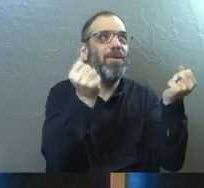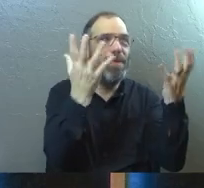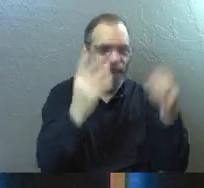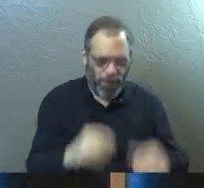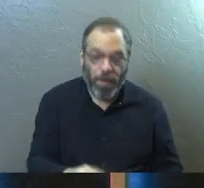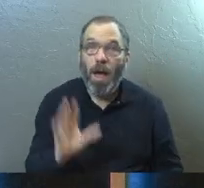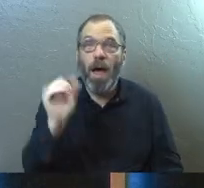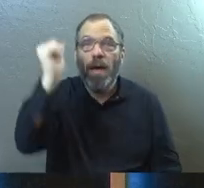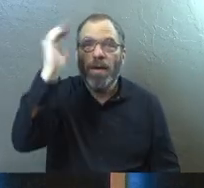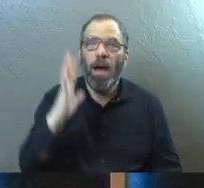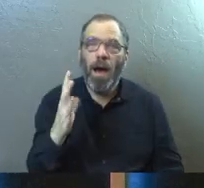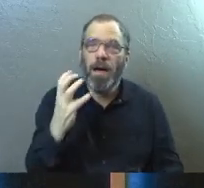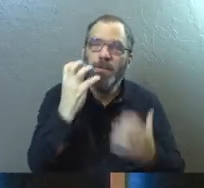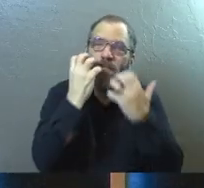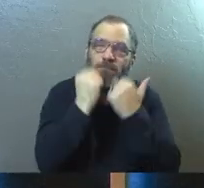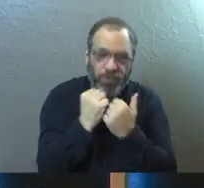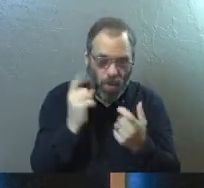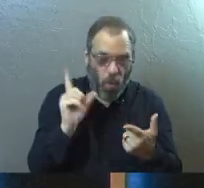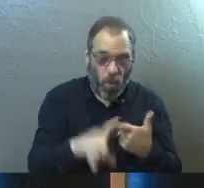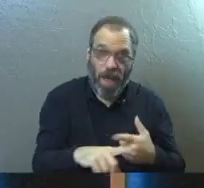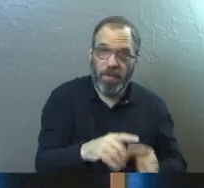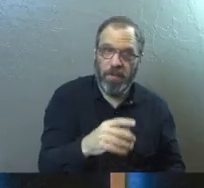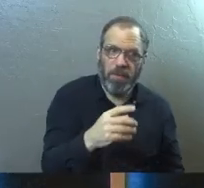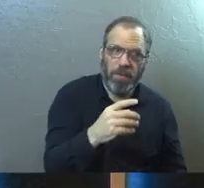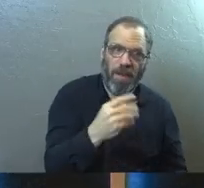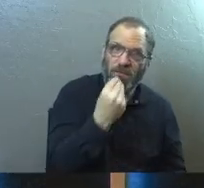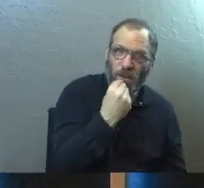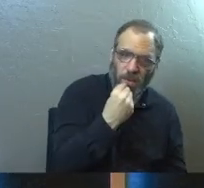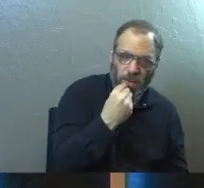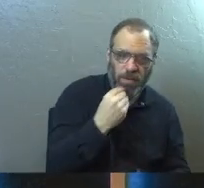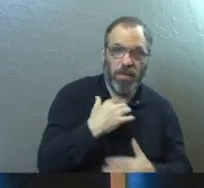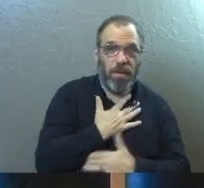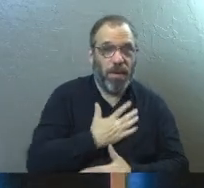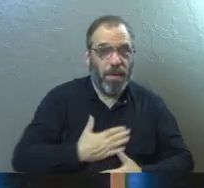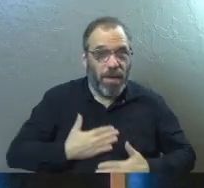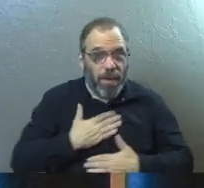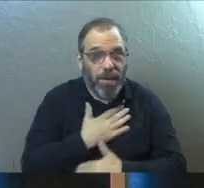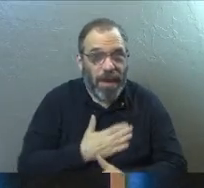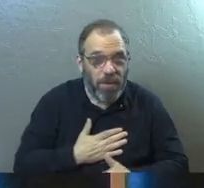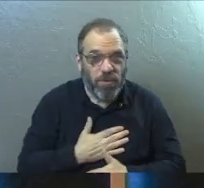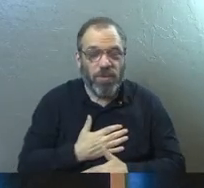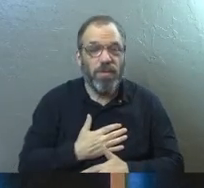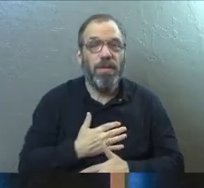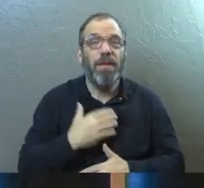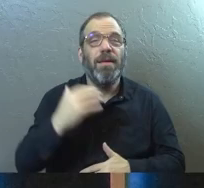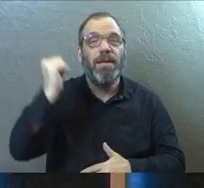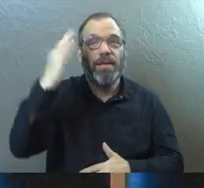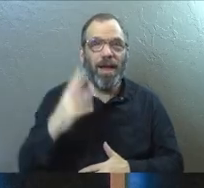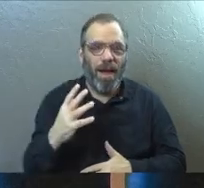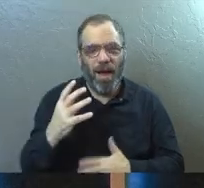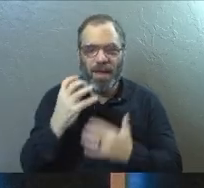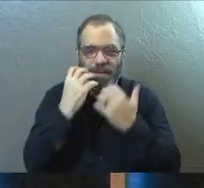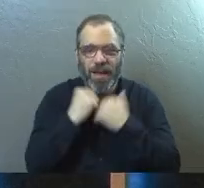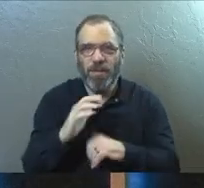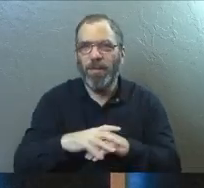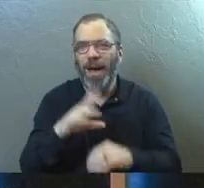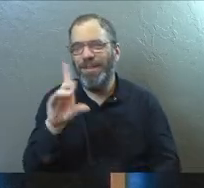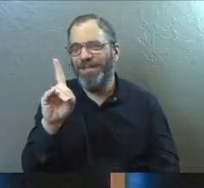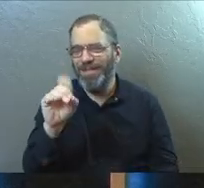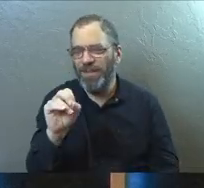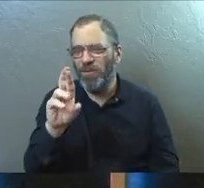Because God cares about not just sustenance, but pleasure. And God cares about Doritos. He does.